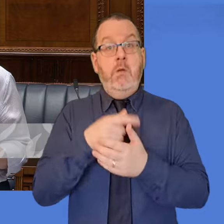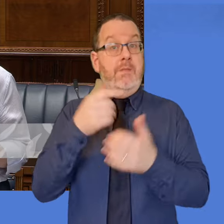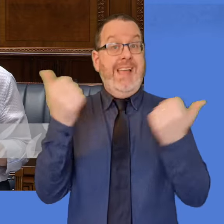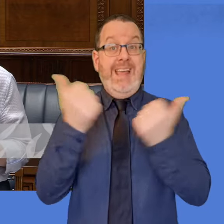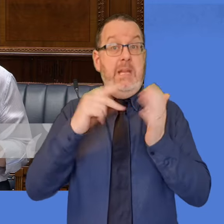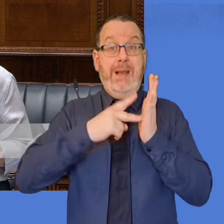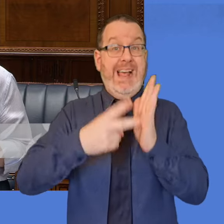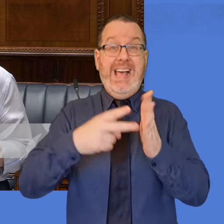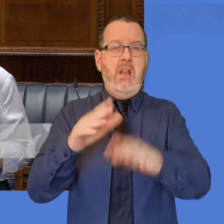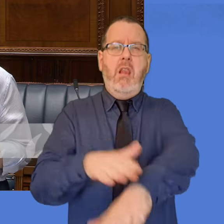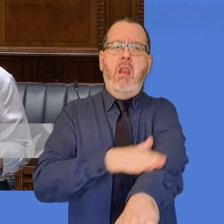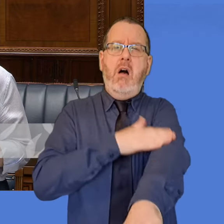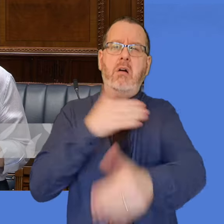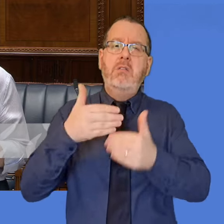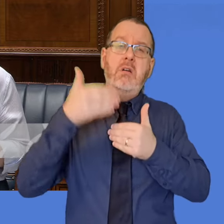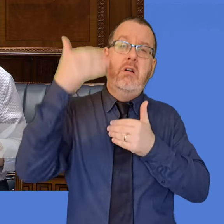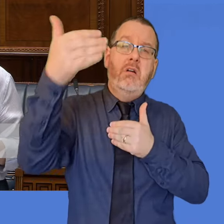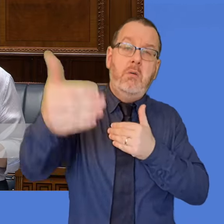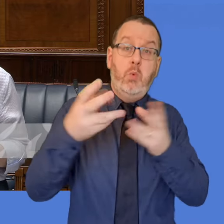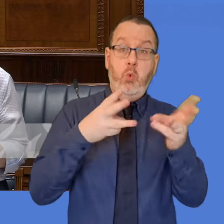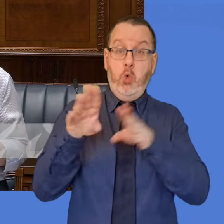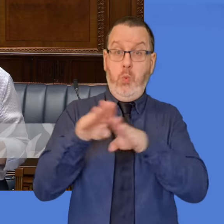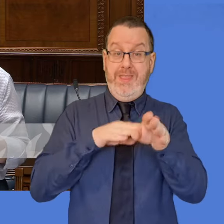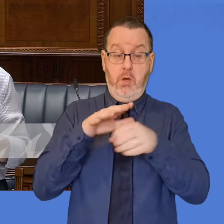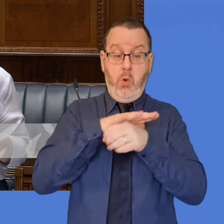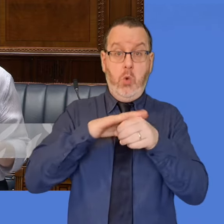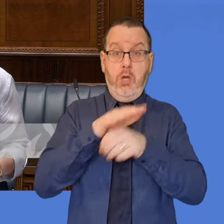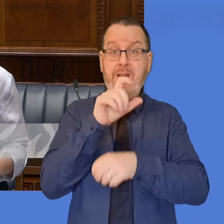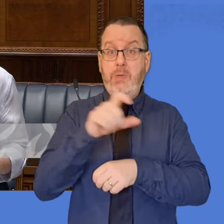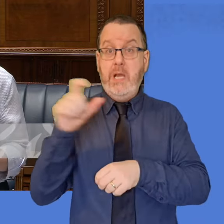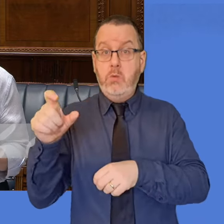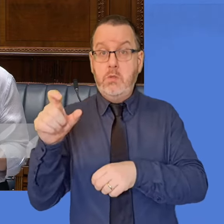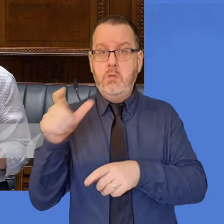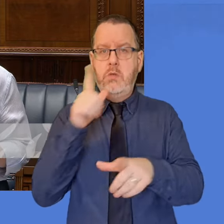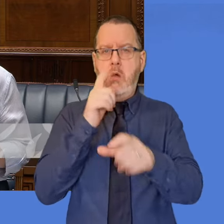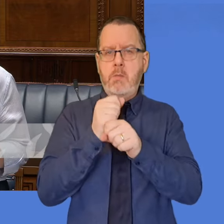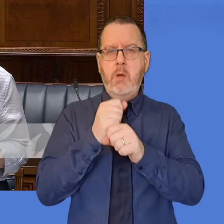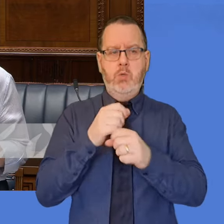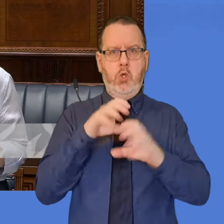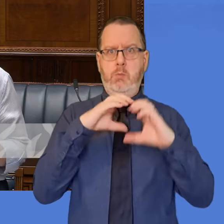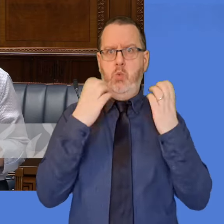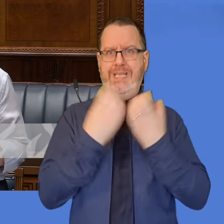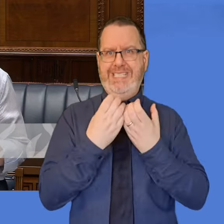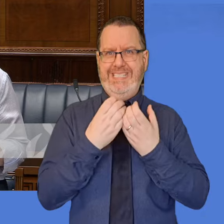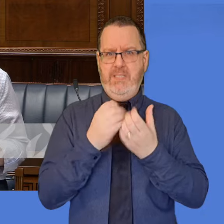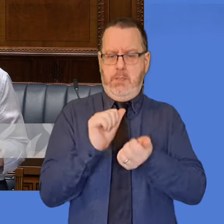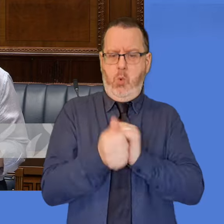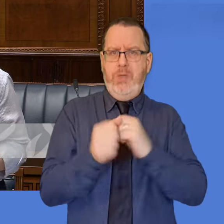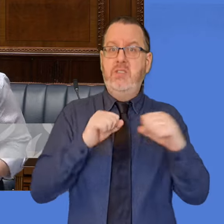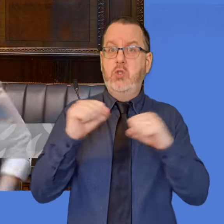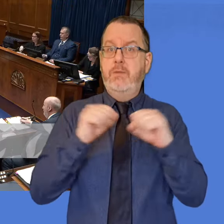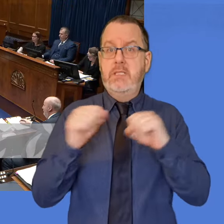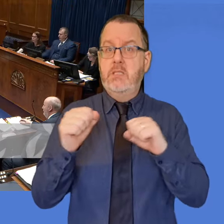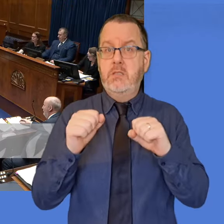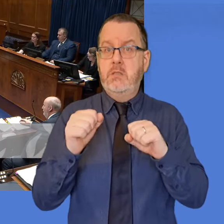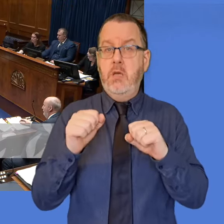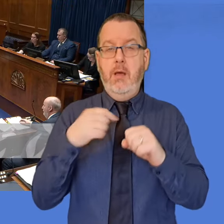our community sporting facilities, specifically in our rural areas and areas of deprivation?